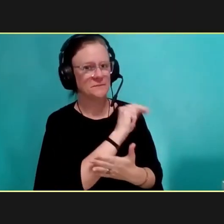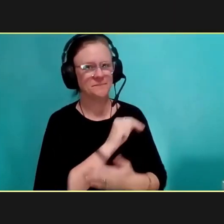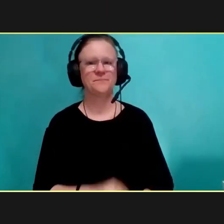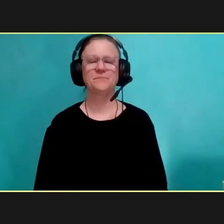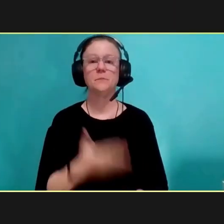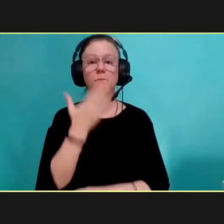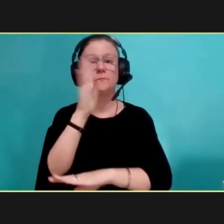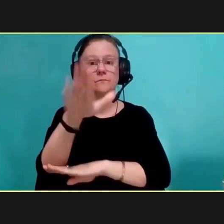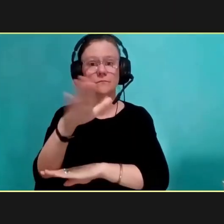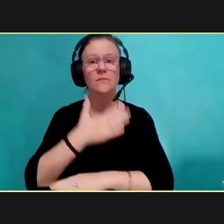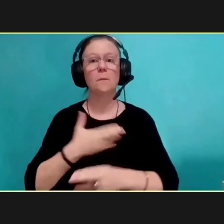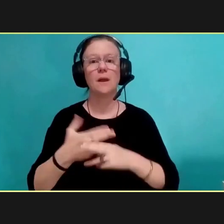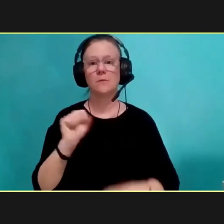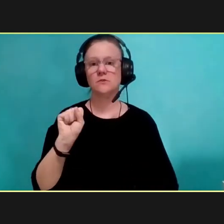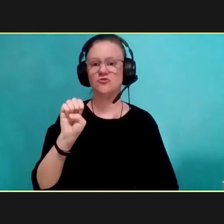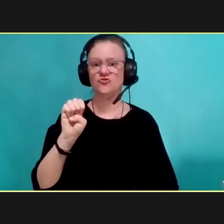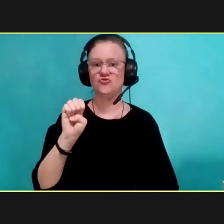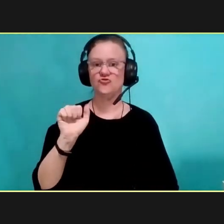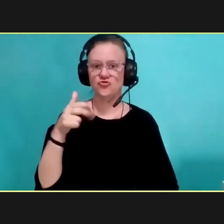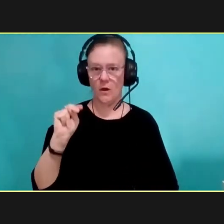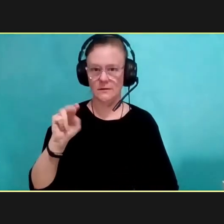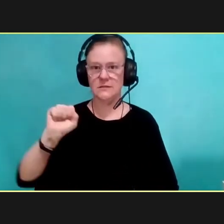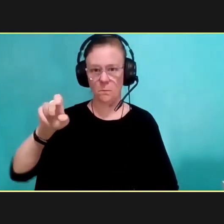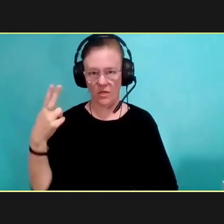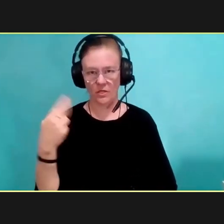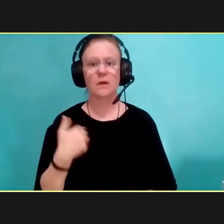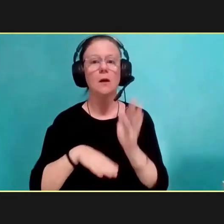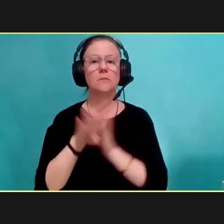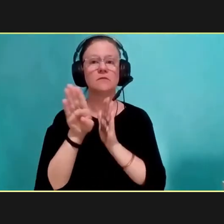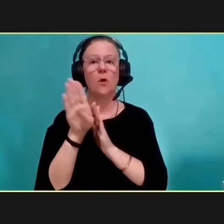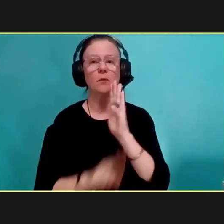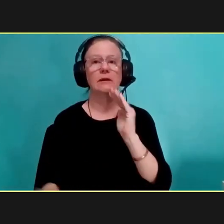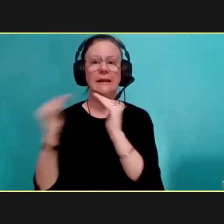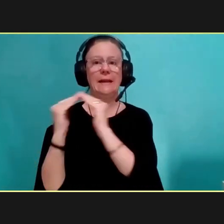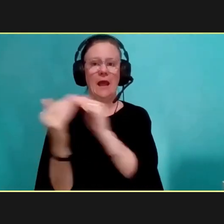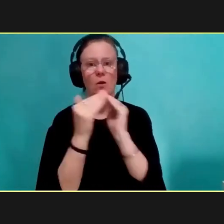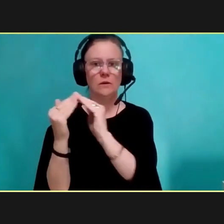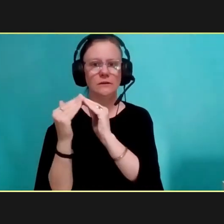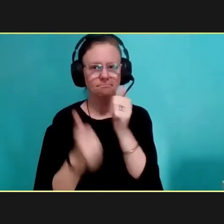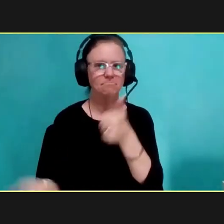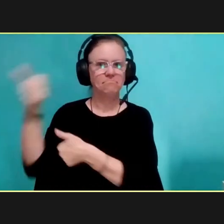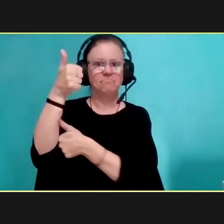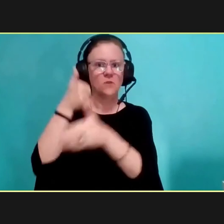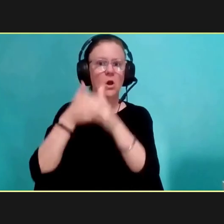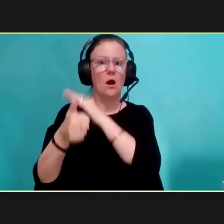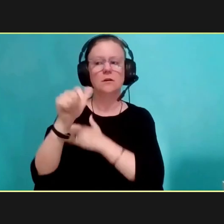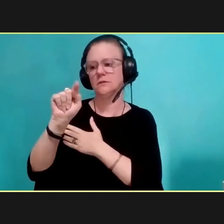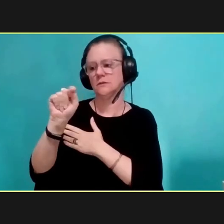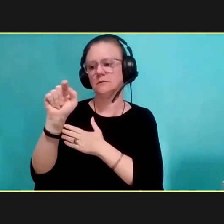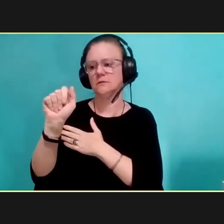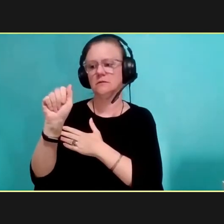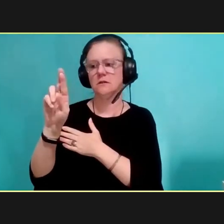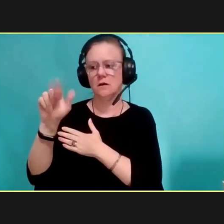Good evening. My name is Sean Smith. I work as the Development and Equity Officer with TARTA. I will be presenting